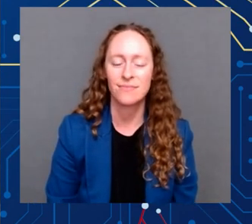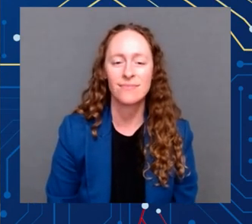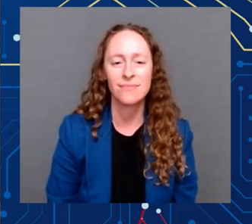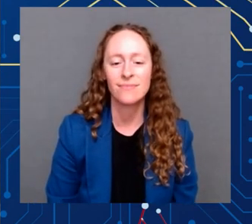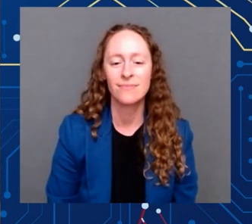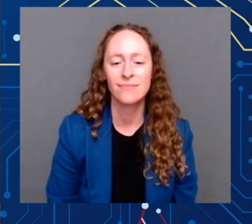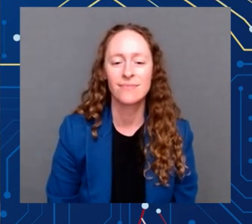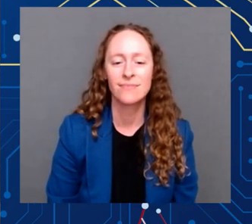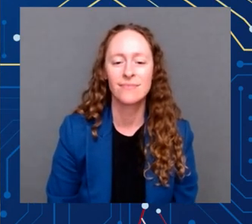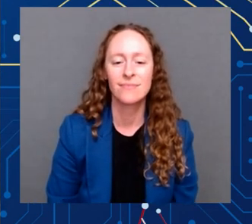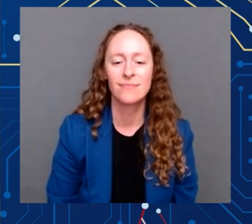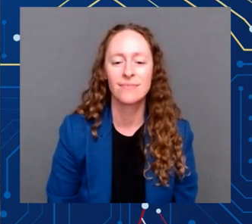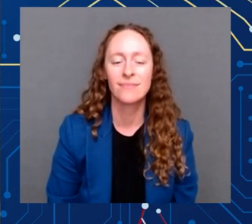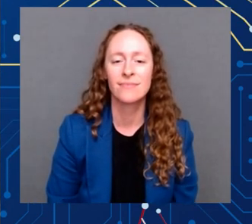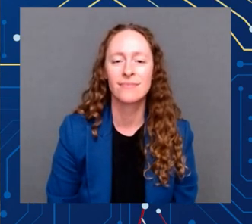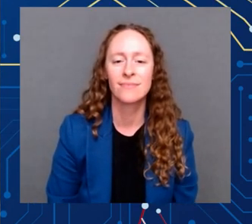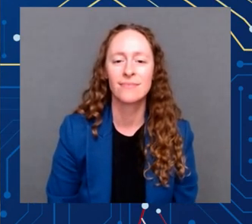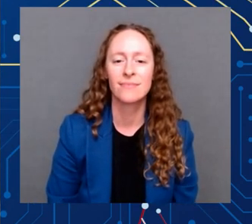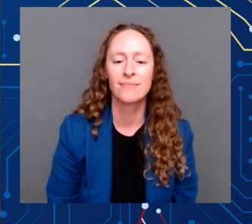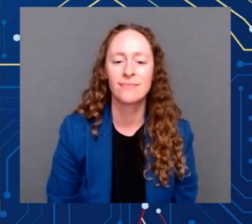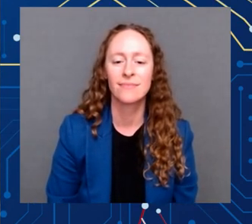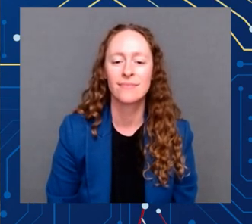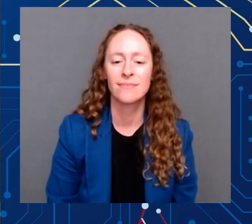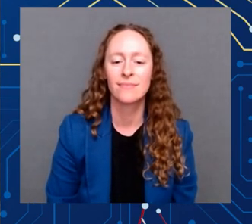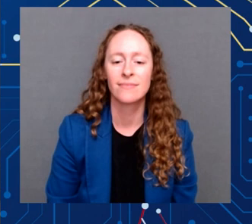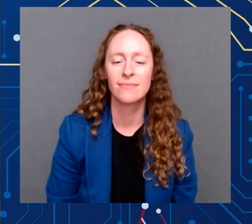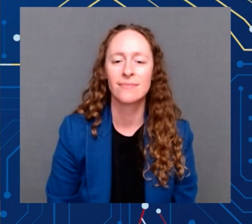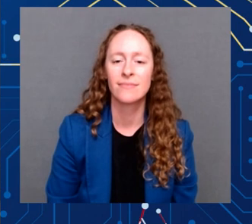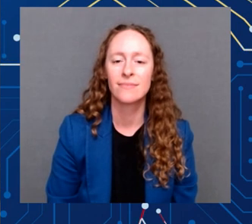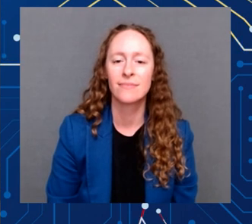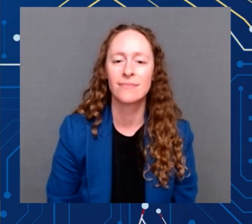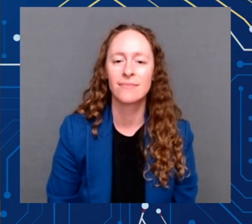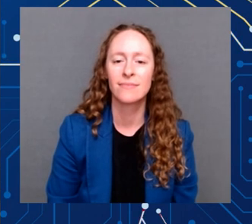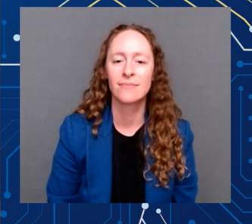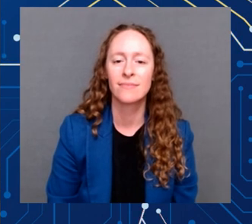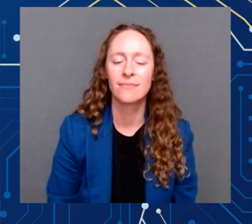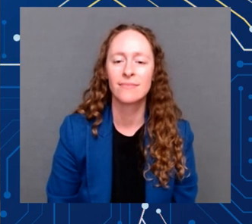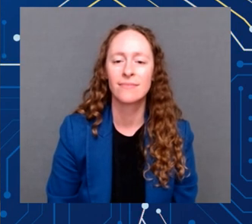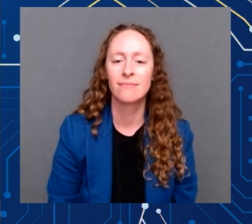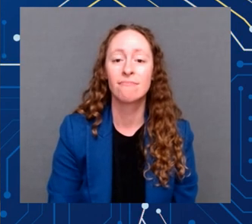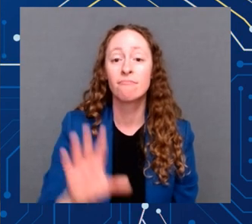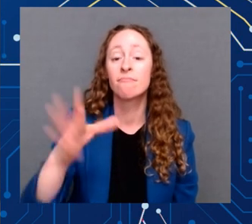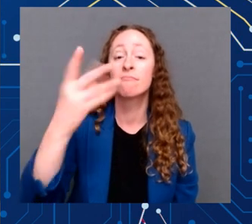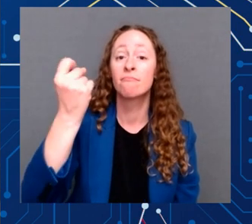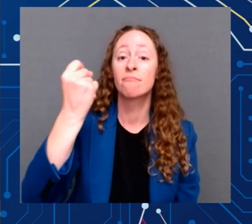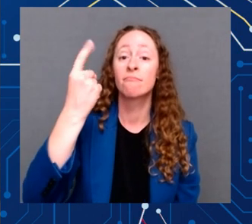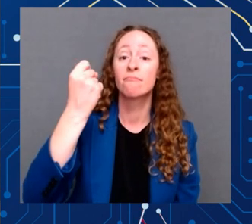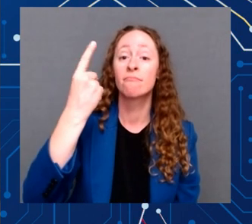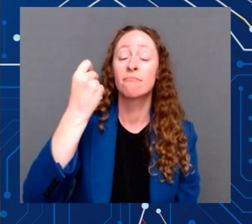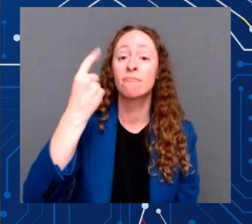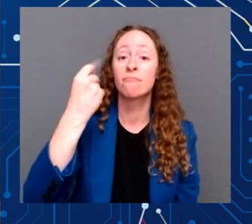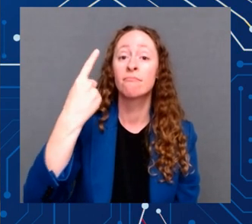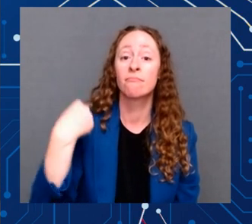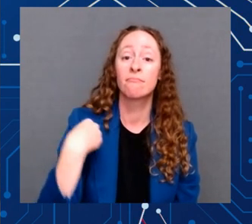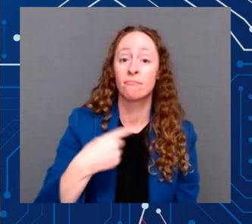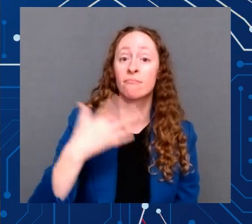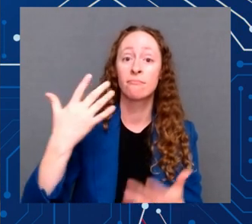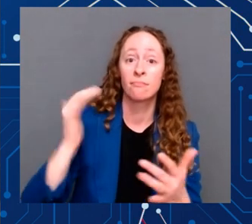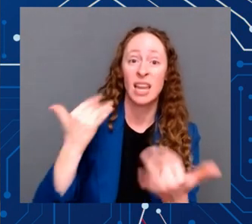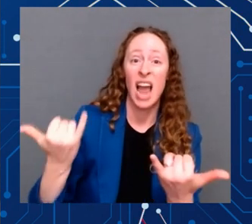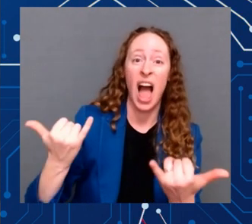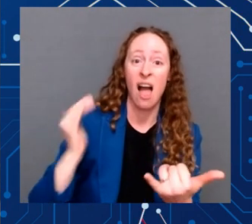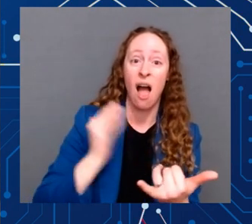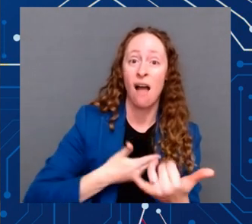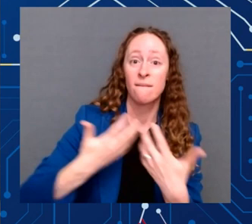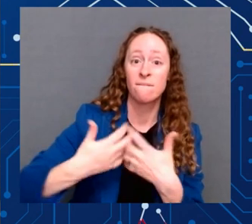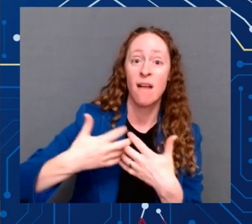And not only that, but we are also planning to double the size of that factory over the next few months. As a business owner, I want